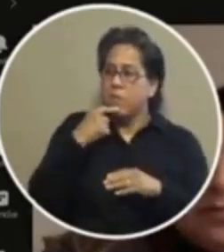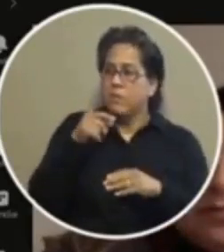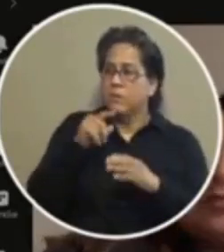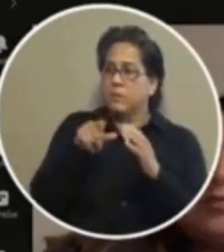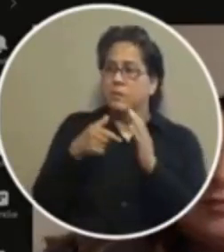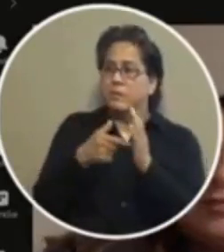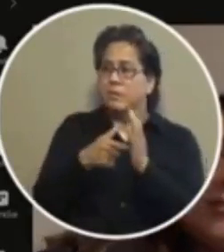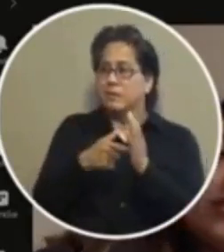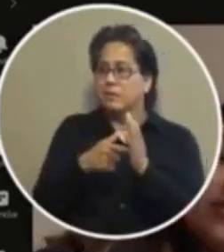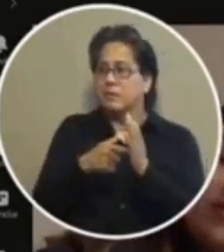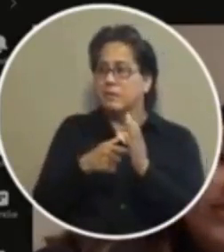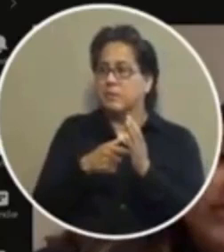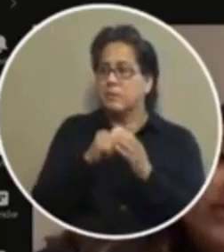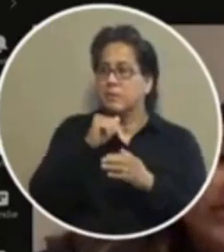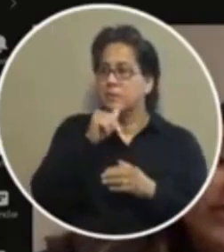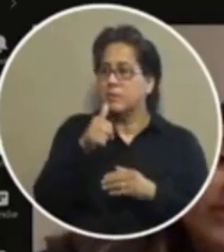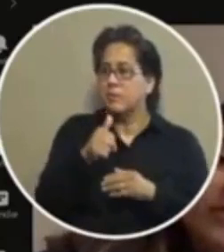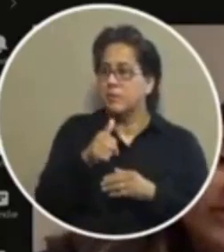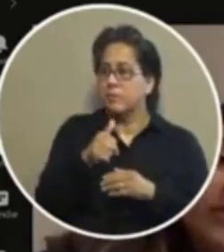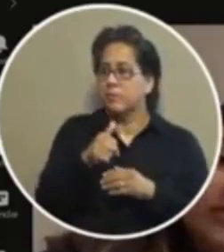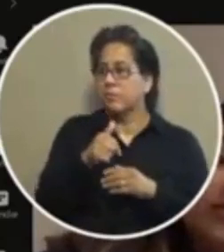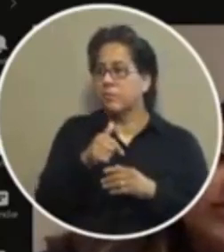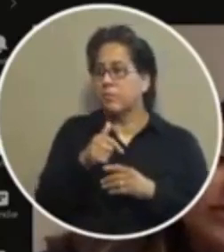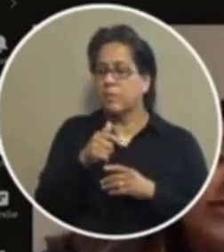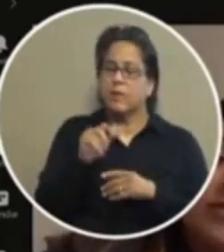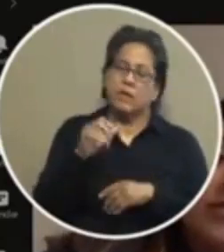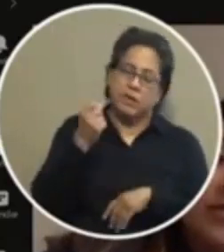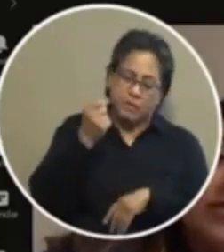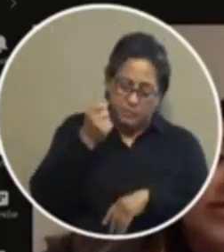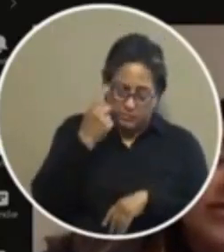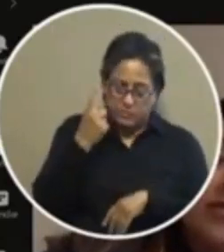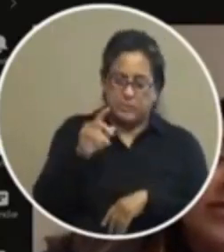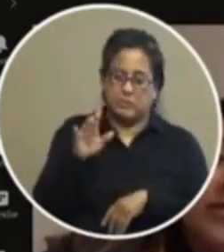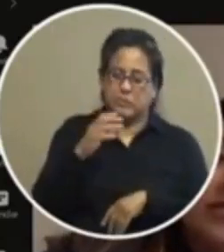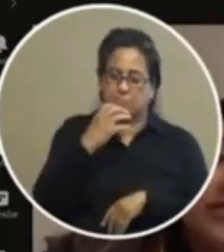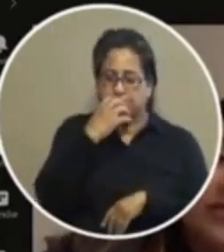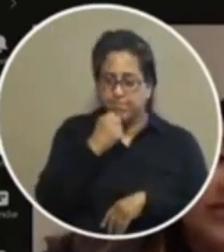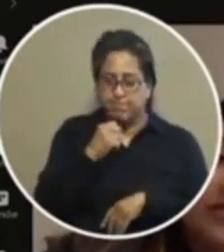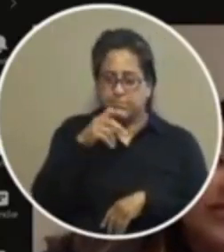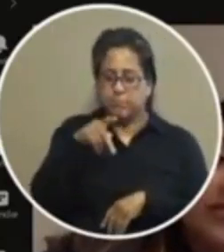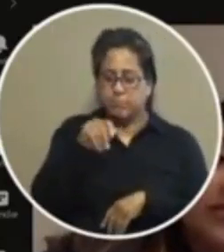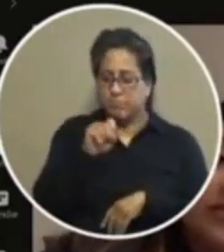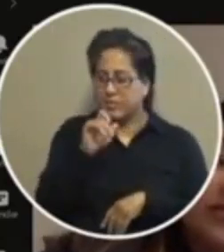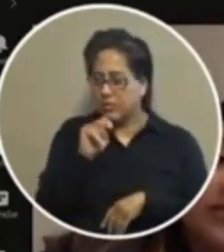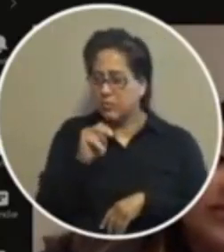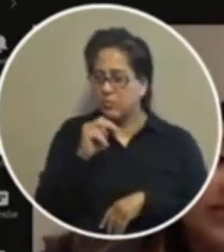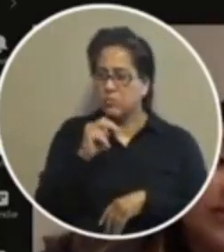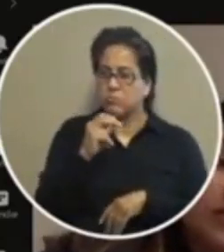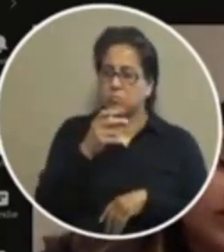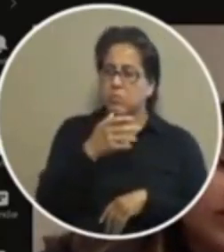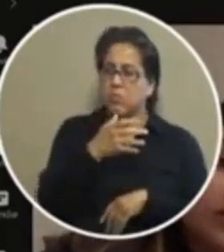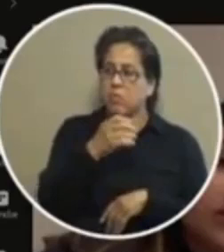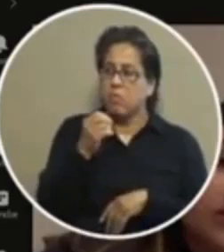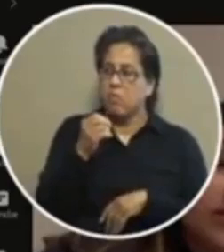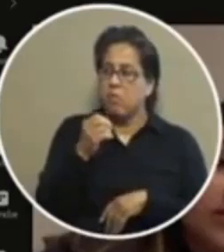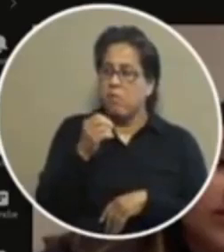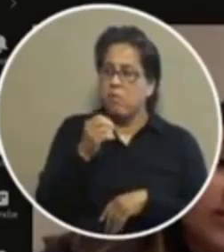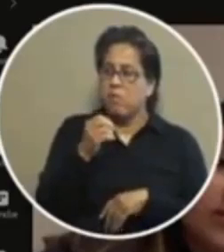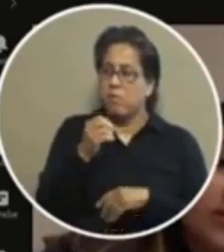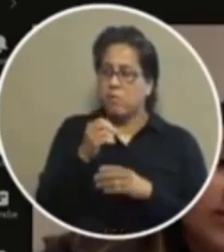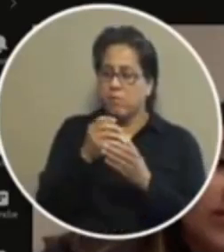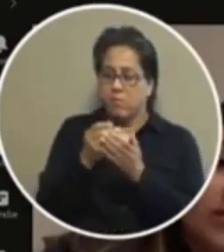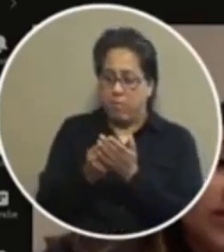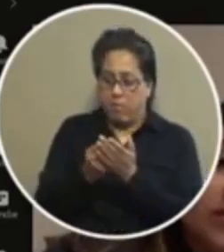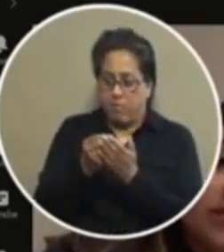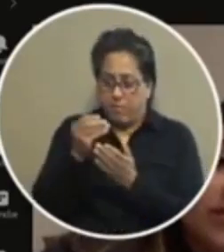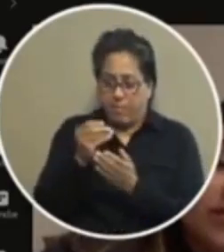was not a you know i understand all the passion in in in the about the um the buy